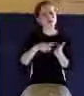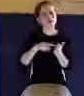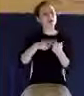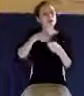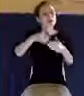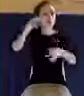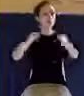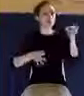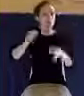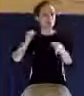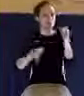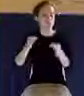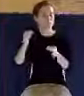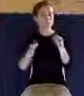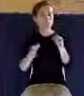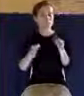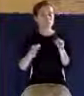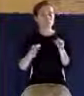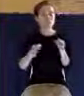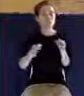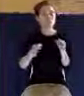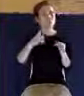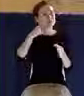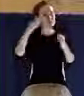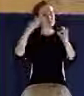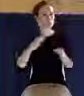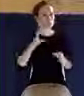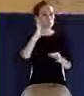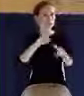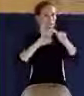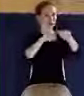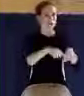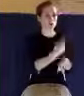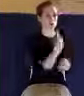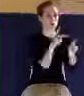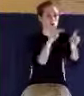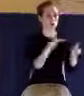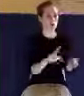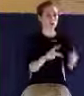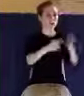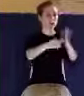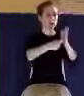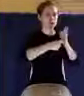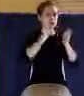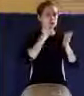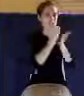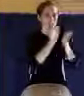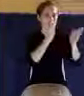is called a key witness. Here, John is saying, your key witness is the Holy Spirit.